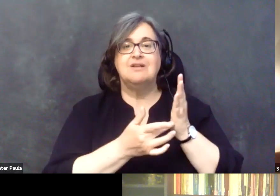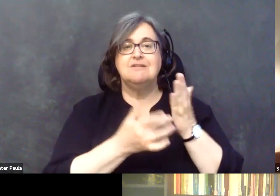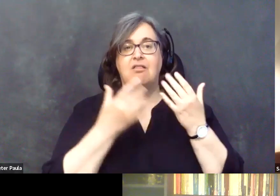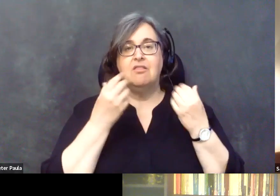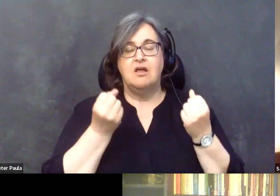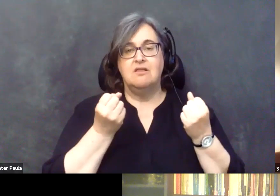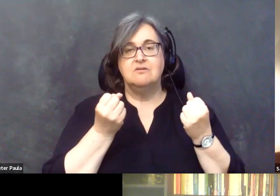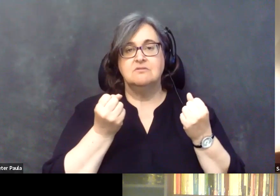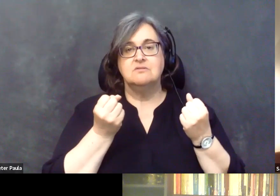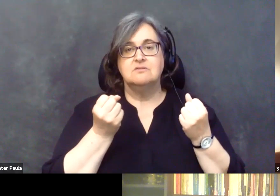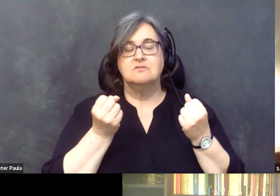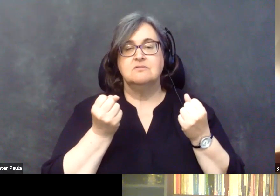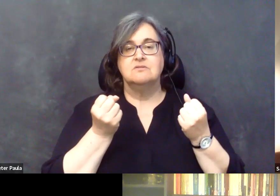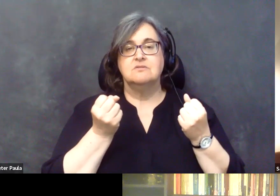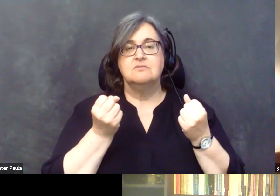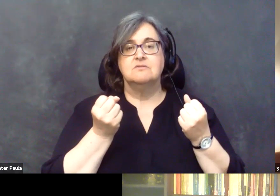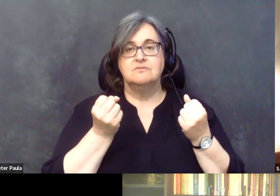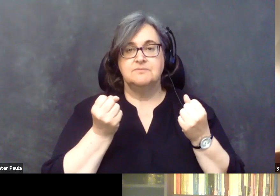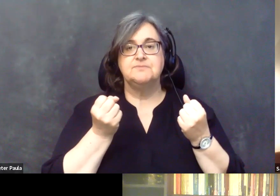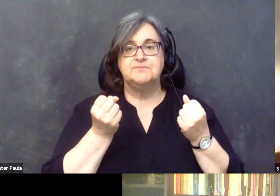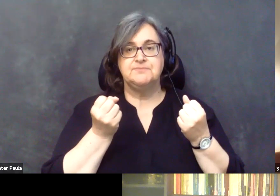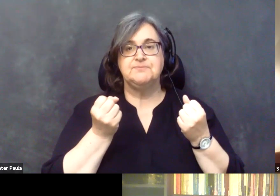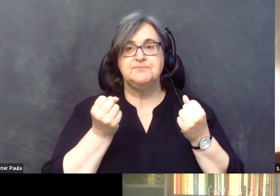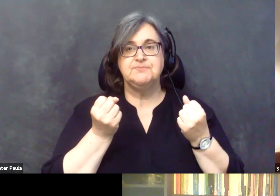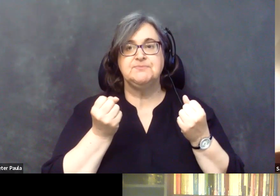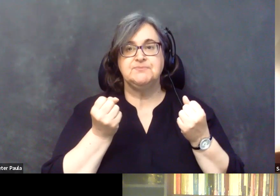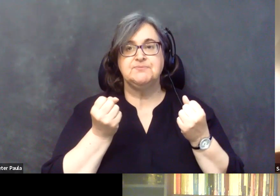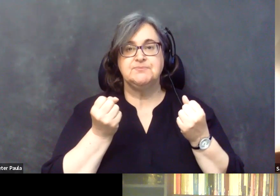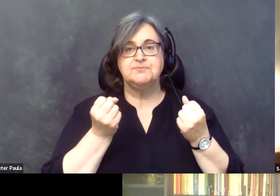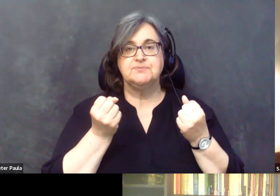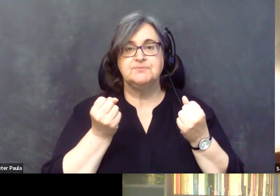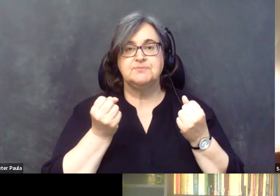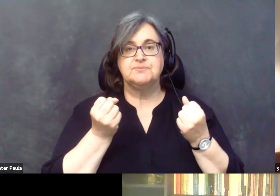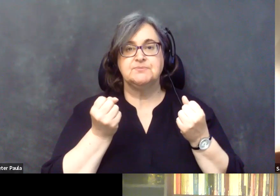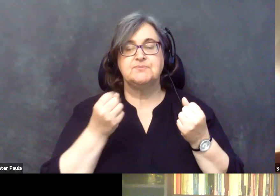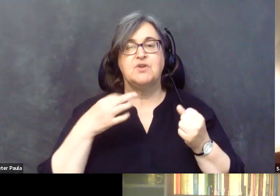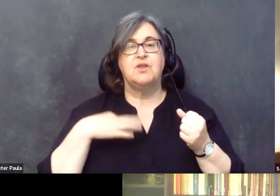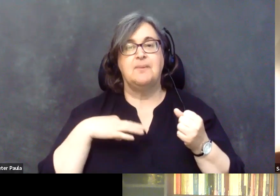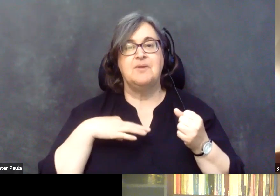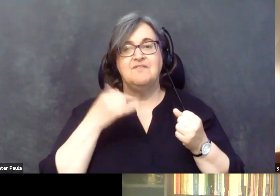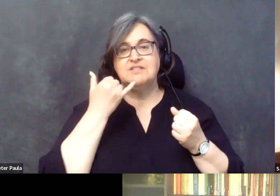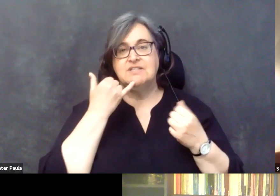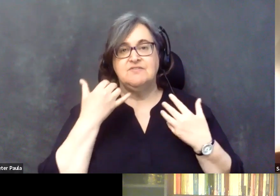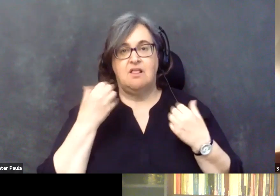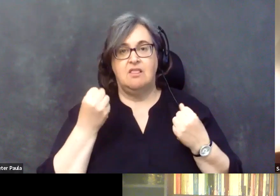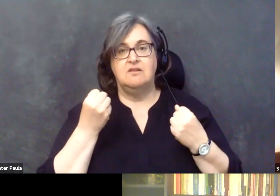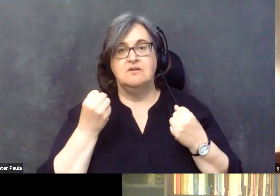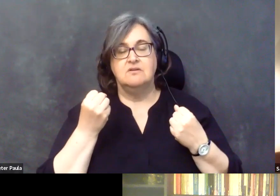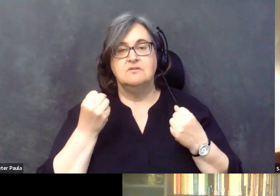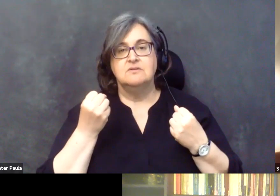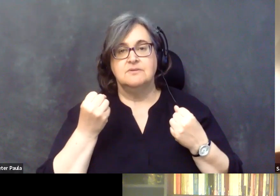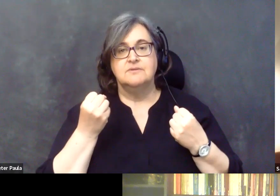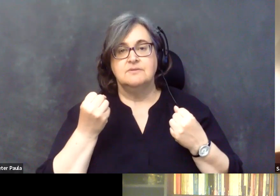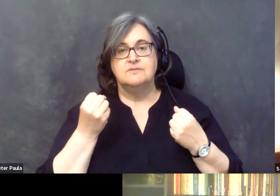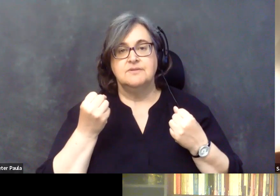uh, or, uh, you know, uh, the benefits of telehealth have, have, have, have